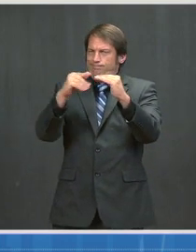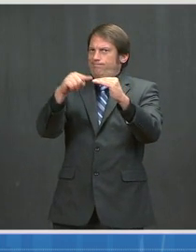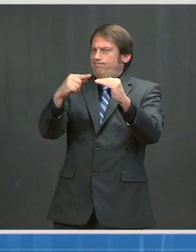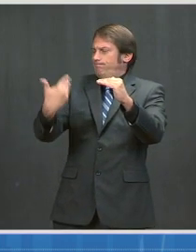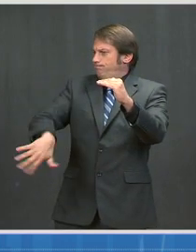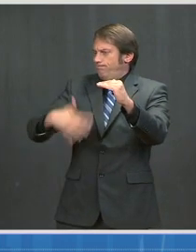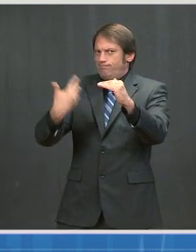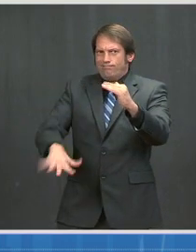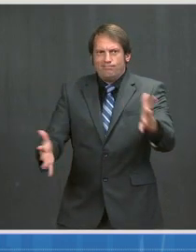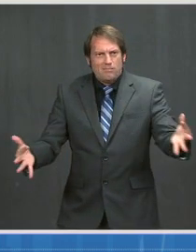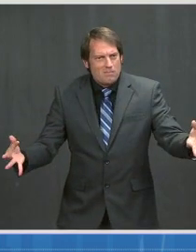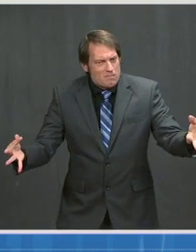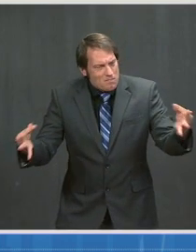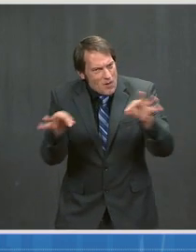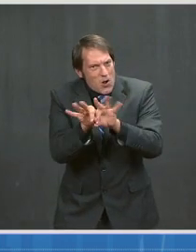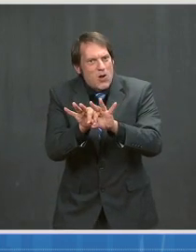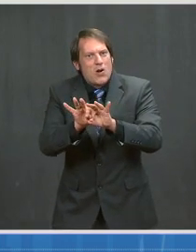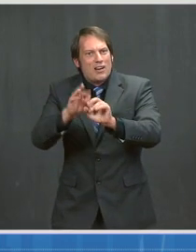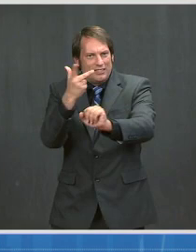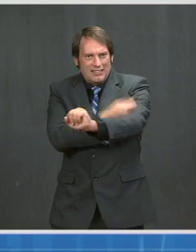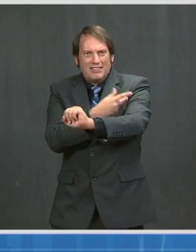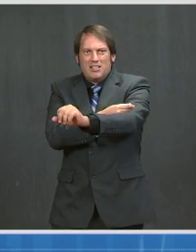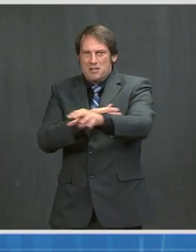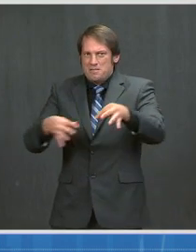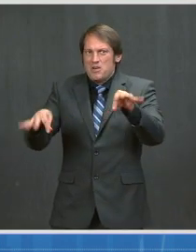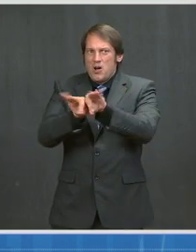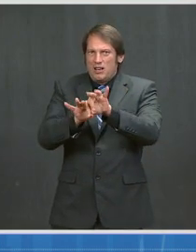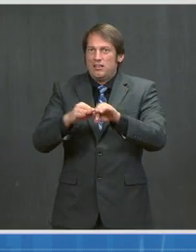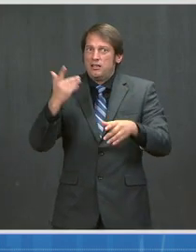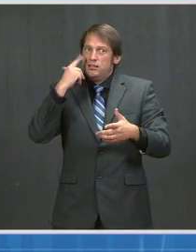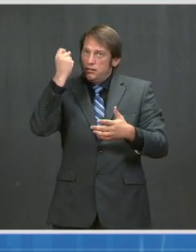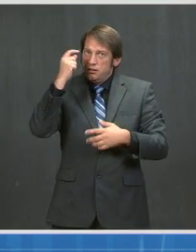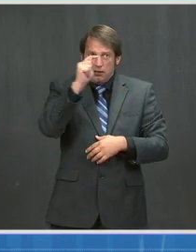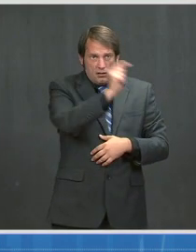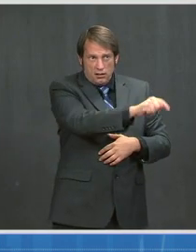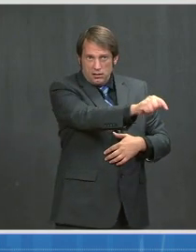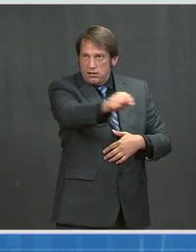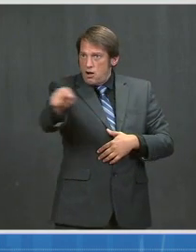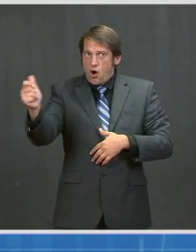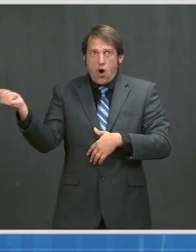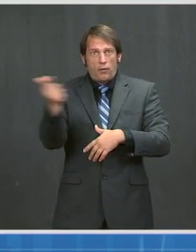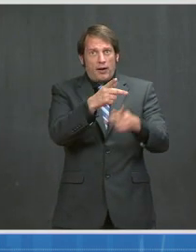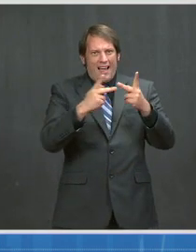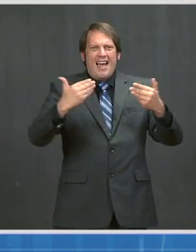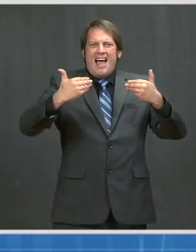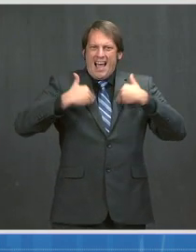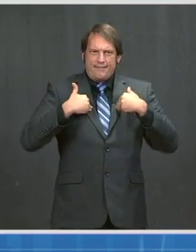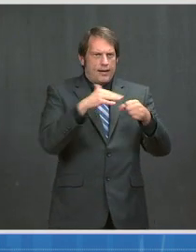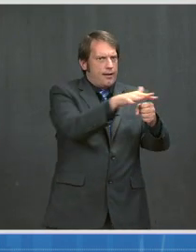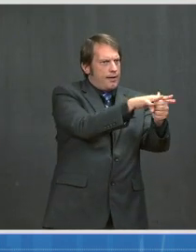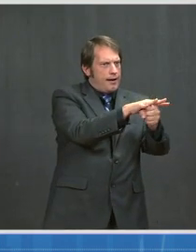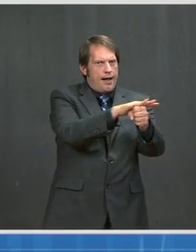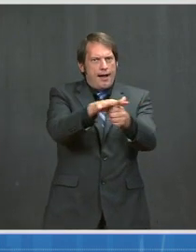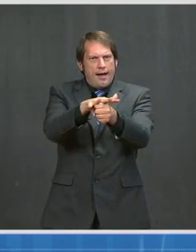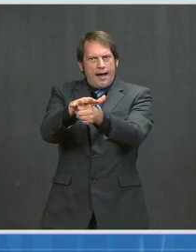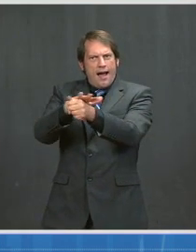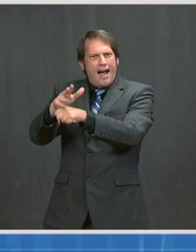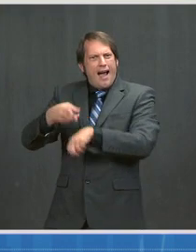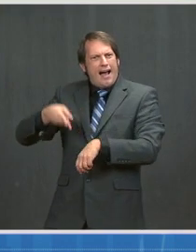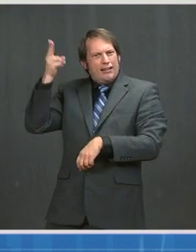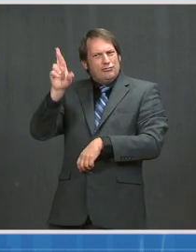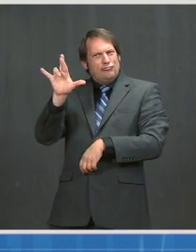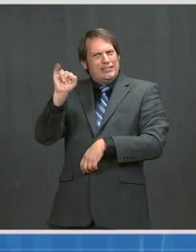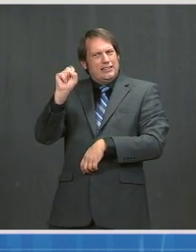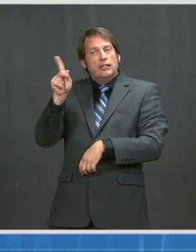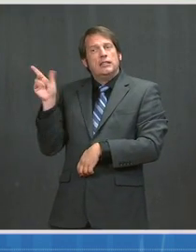Each one is located in a high-risk community, as defined by the CDC's Social Vulnerability Index, or other factors.